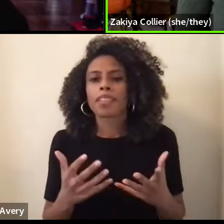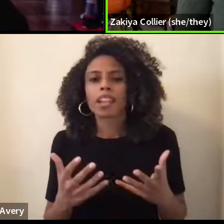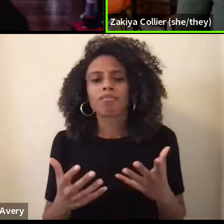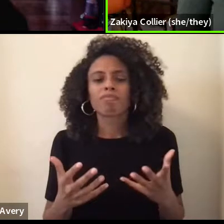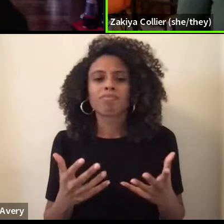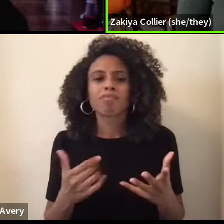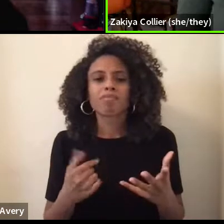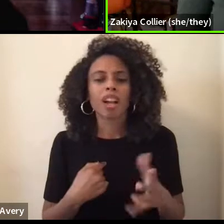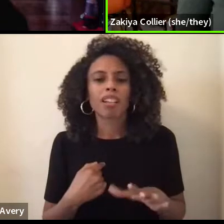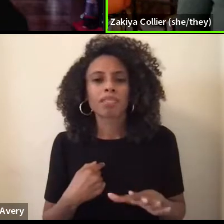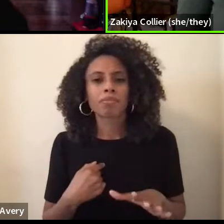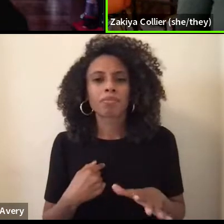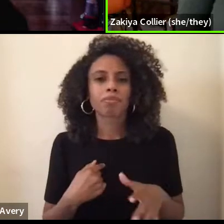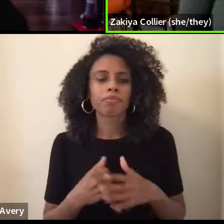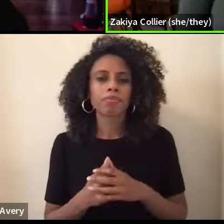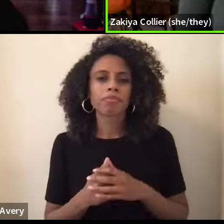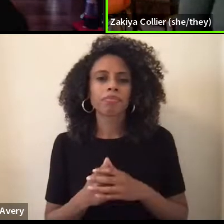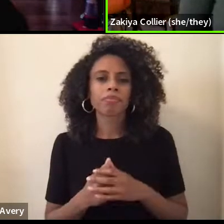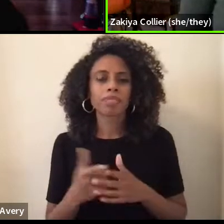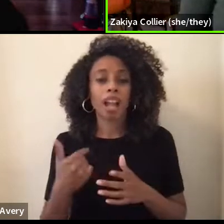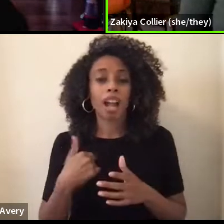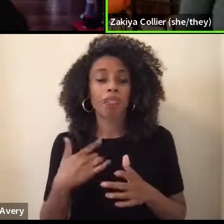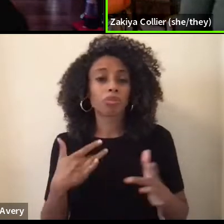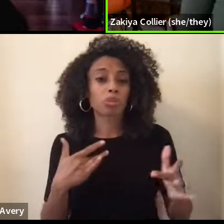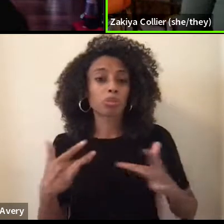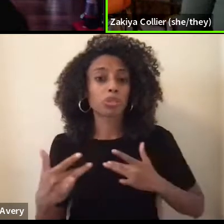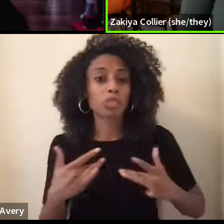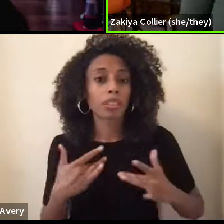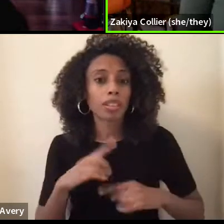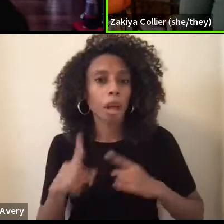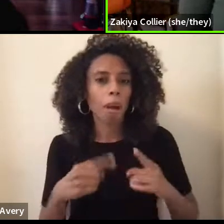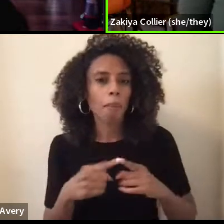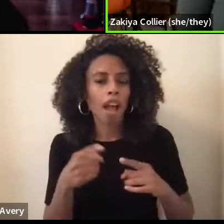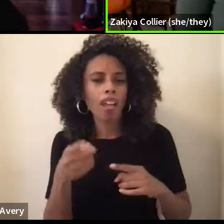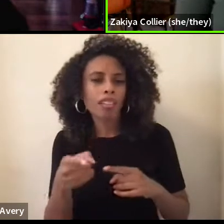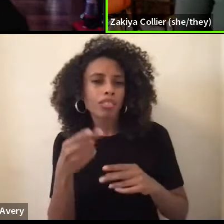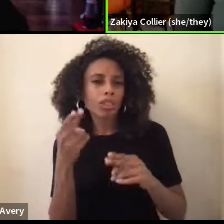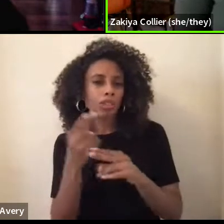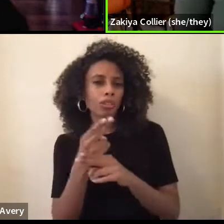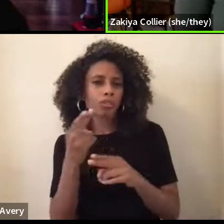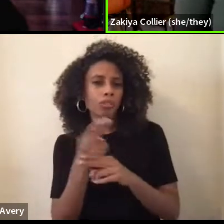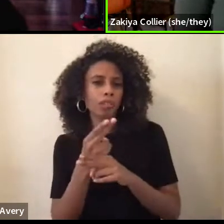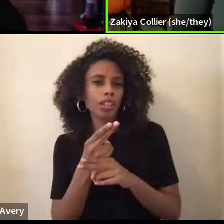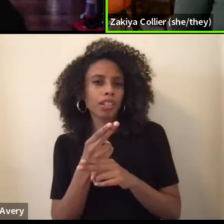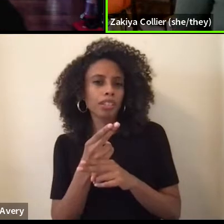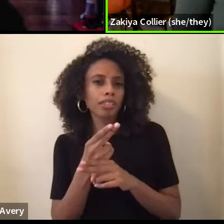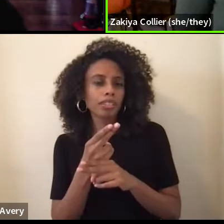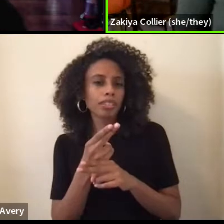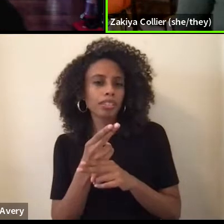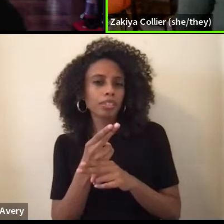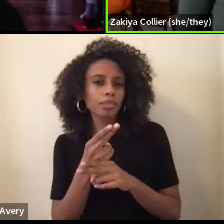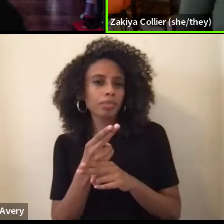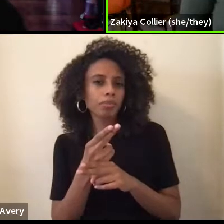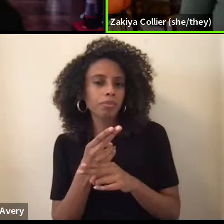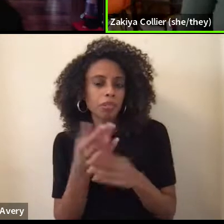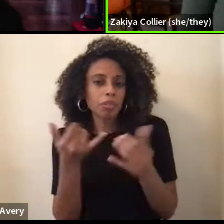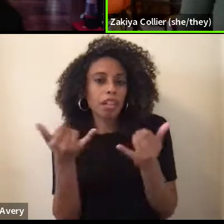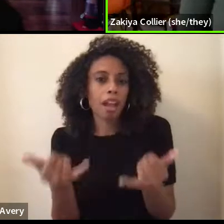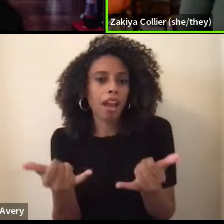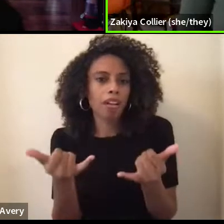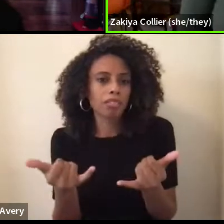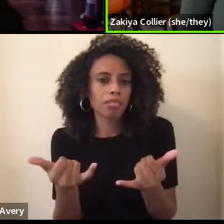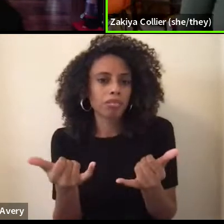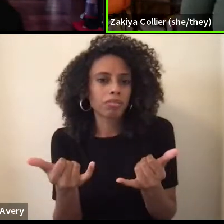kind of had some, some concerns about the usefulness, um, in the present. So this was like